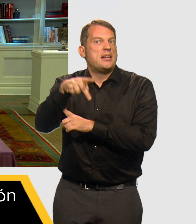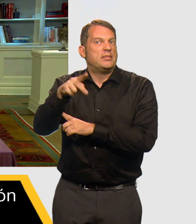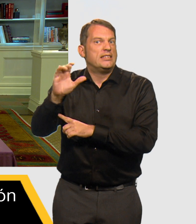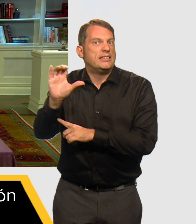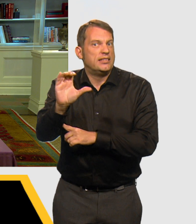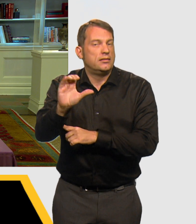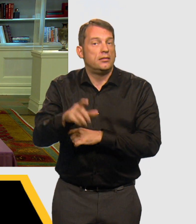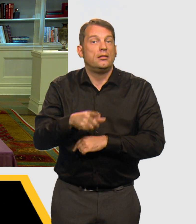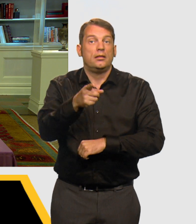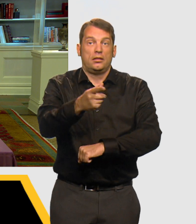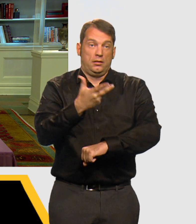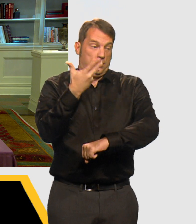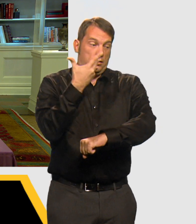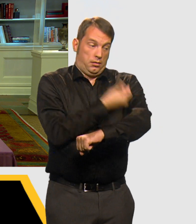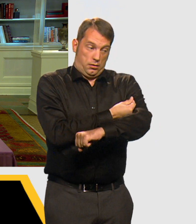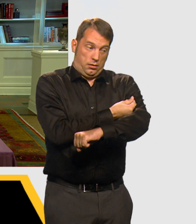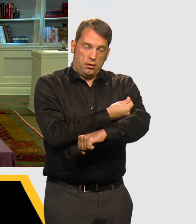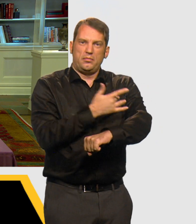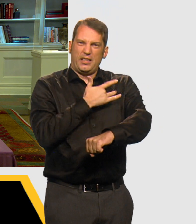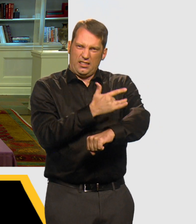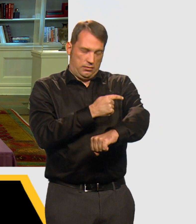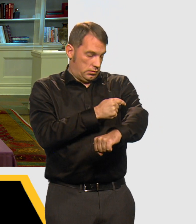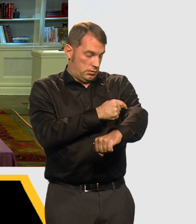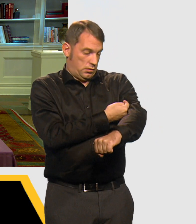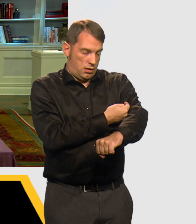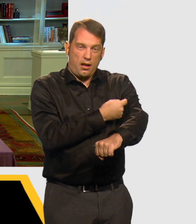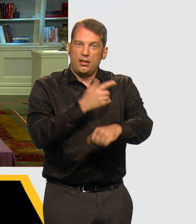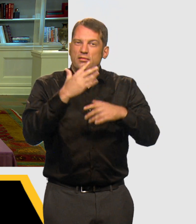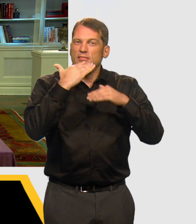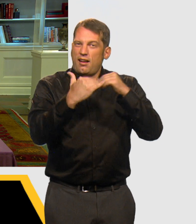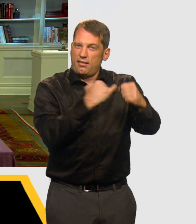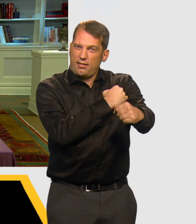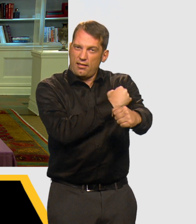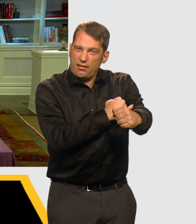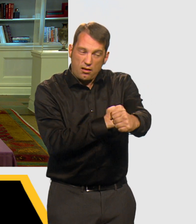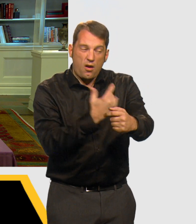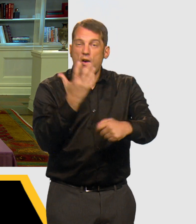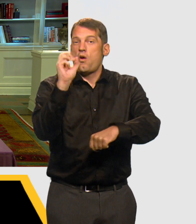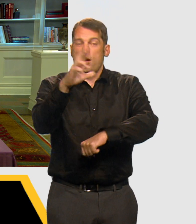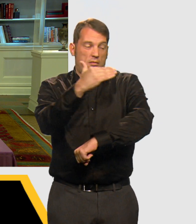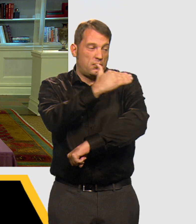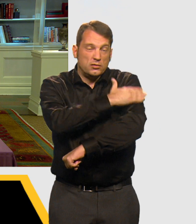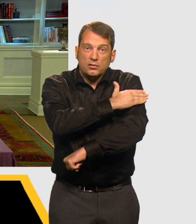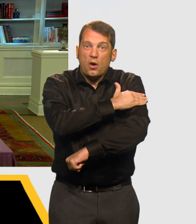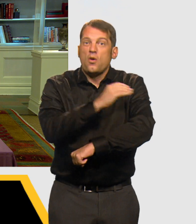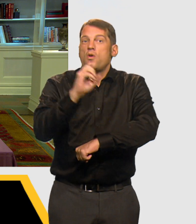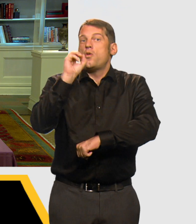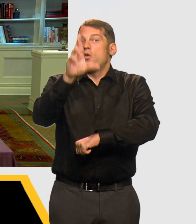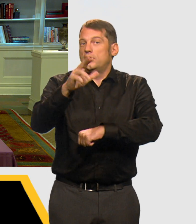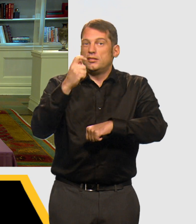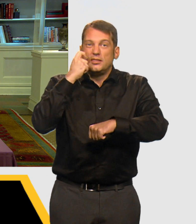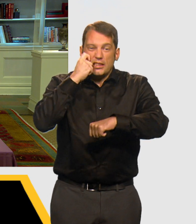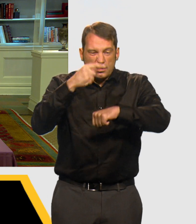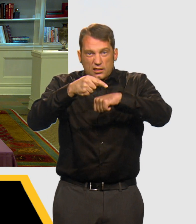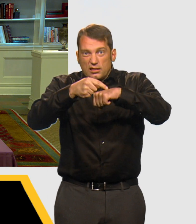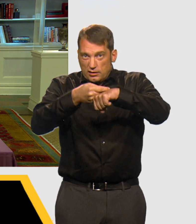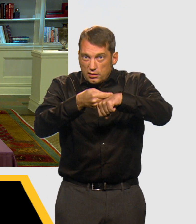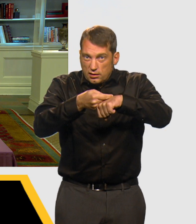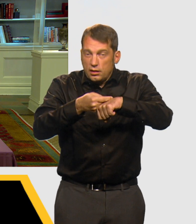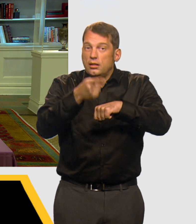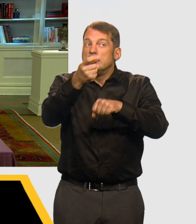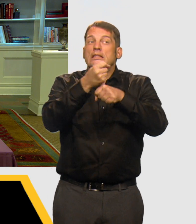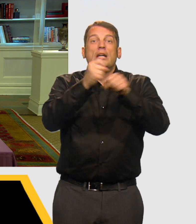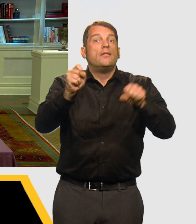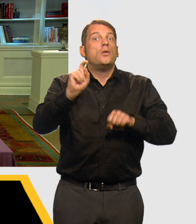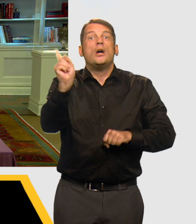viruses like HIV and hepatitis C. When injecting, people will inject into a vein, into a muscle,